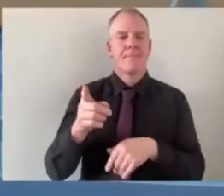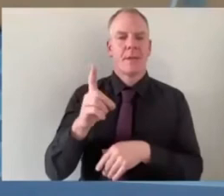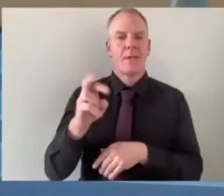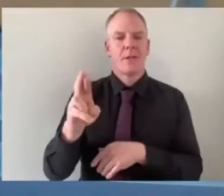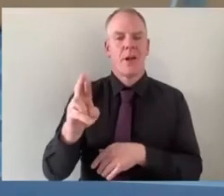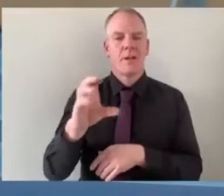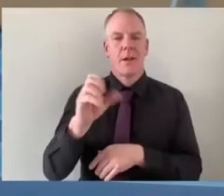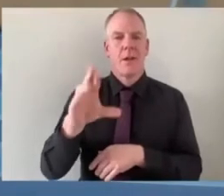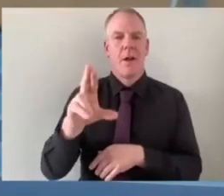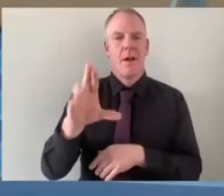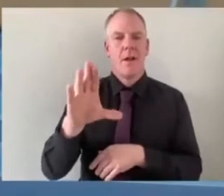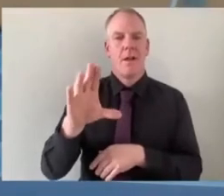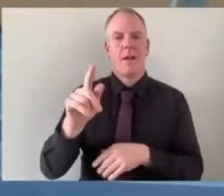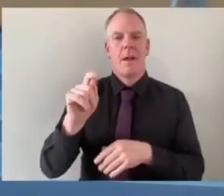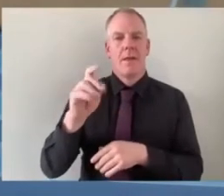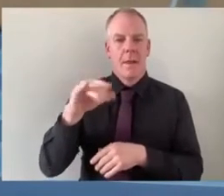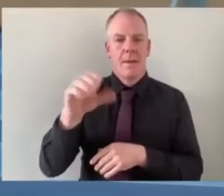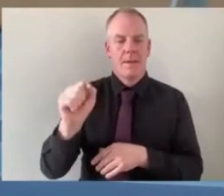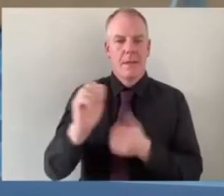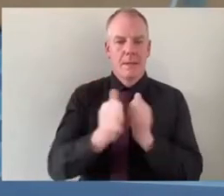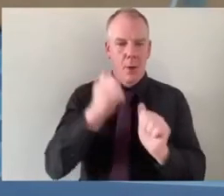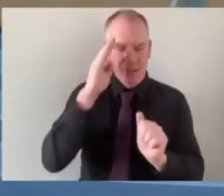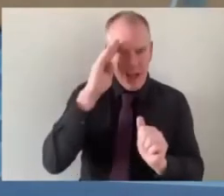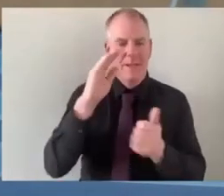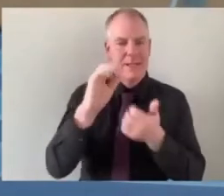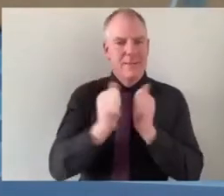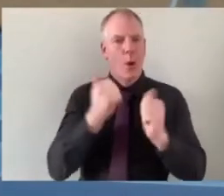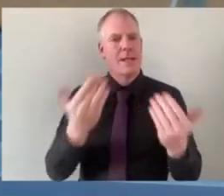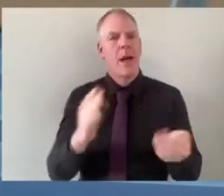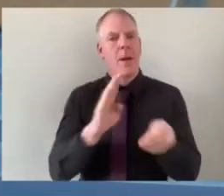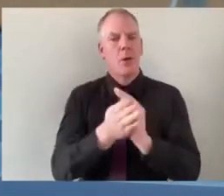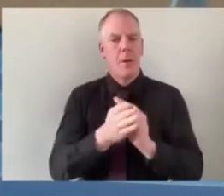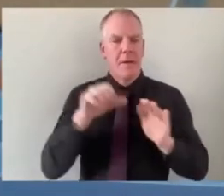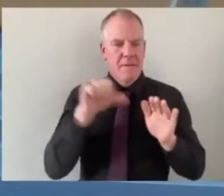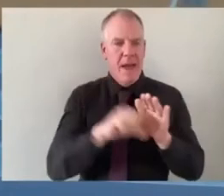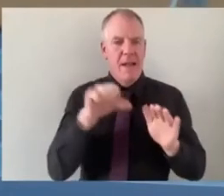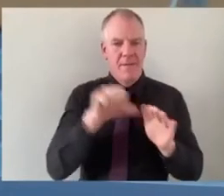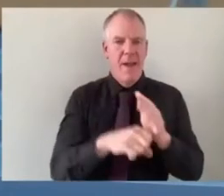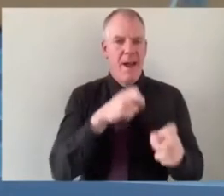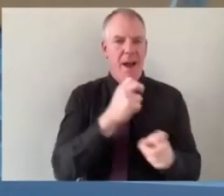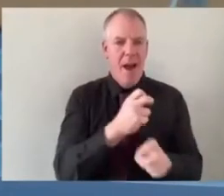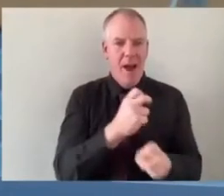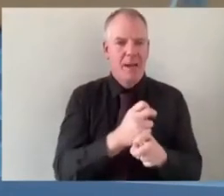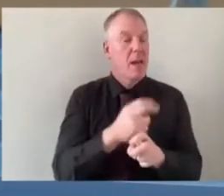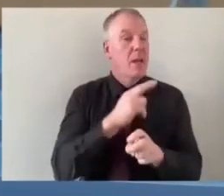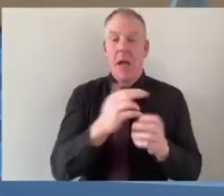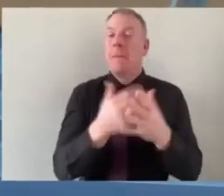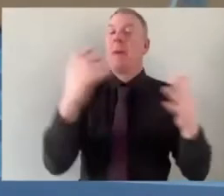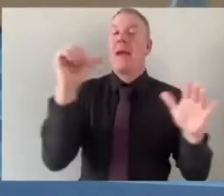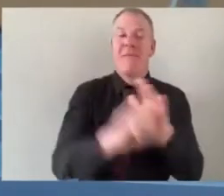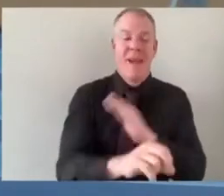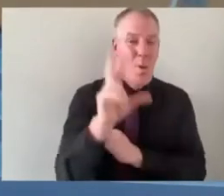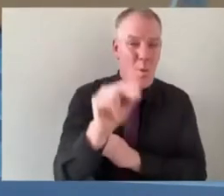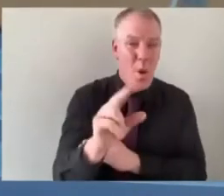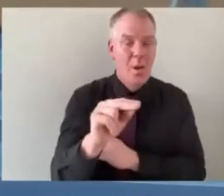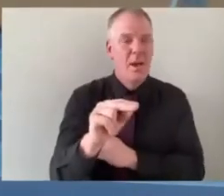sport ireland have actually i think sports getting into that space of you know fail fail fast and i don't know i'm not talking about grand failures of things but actually it didn't